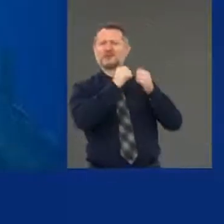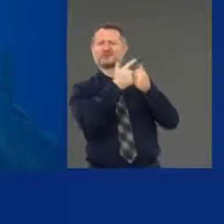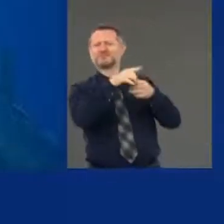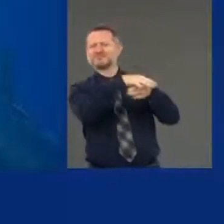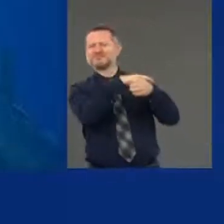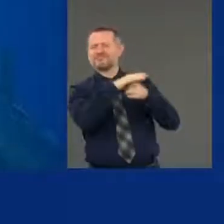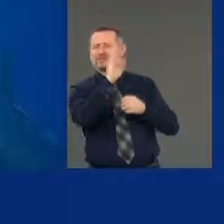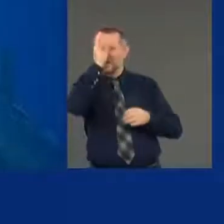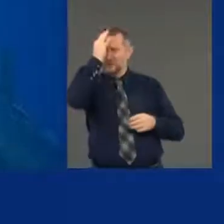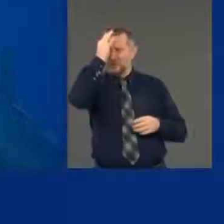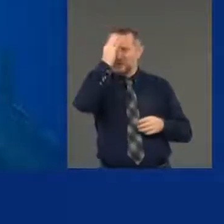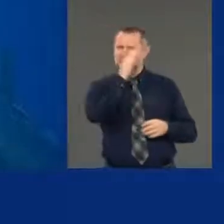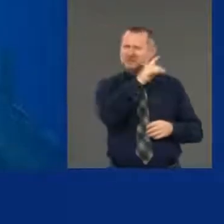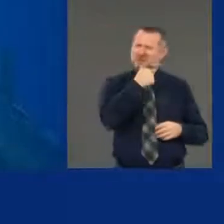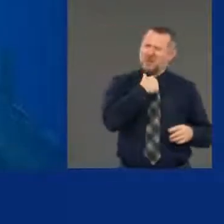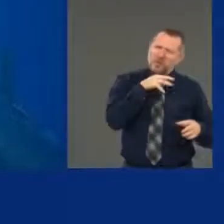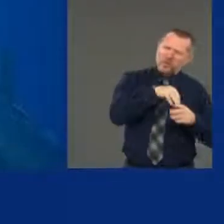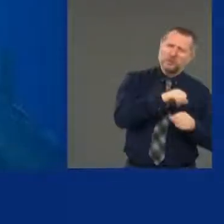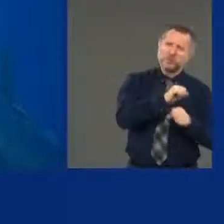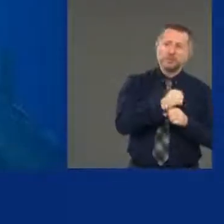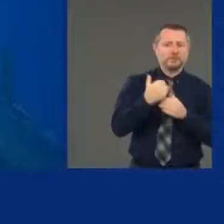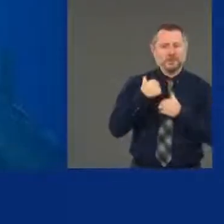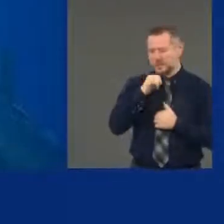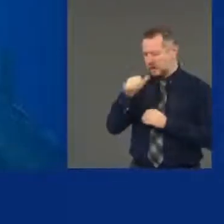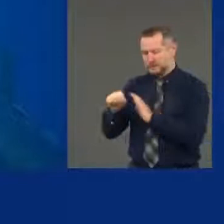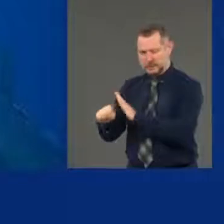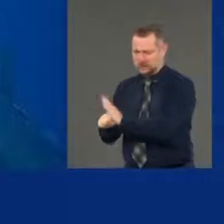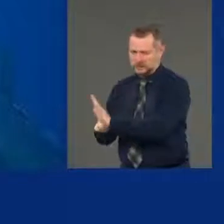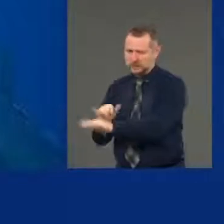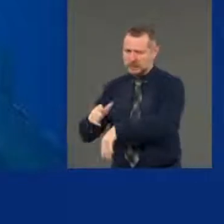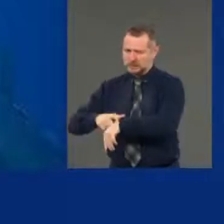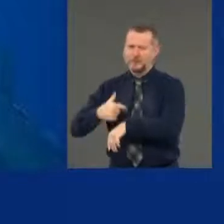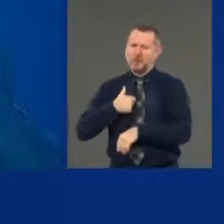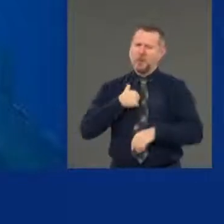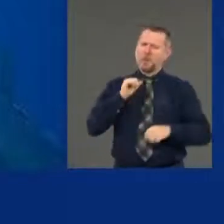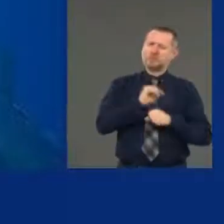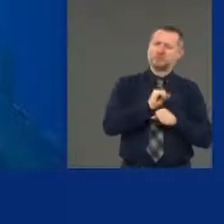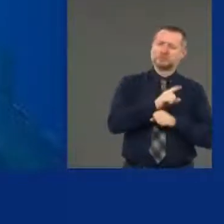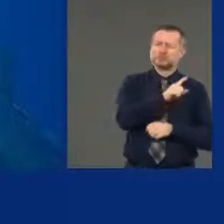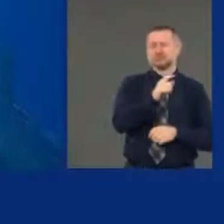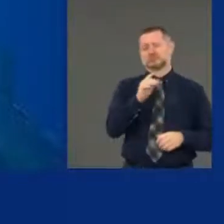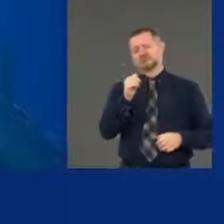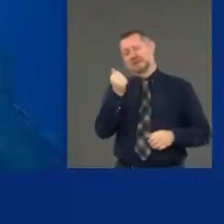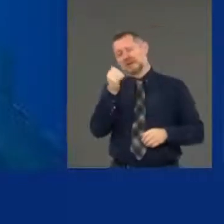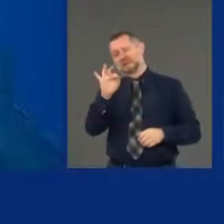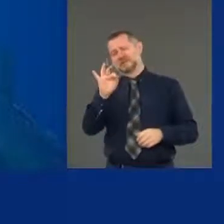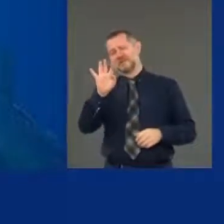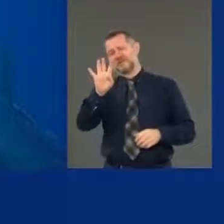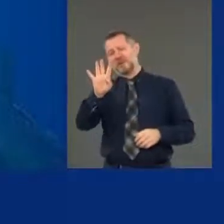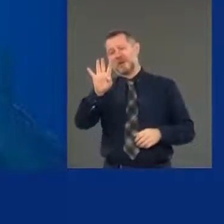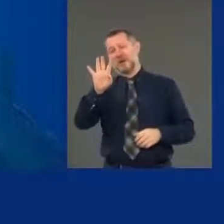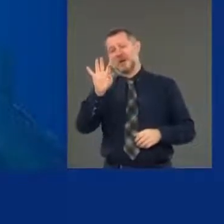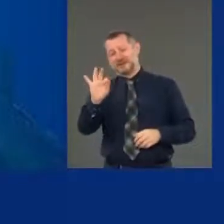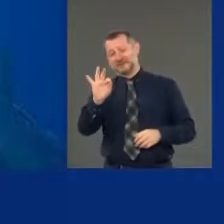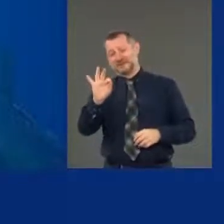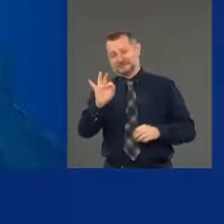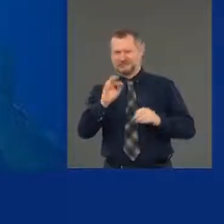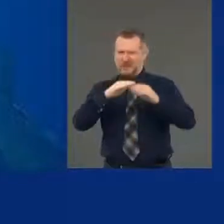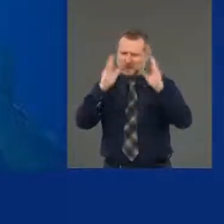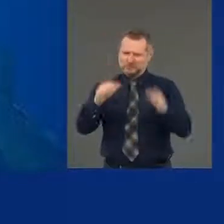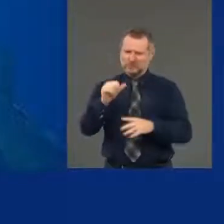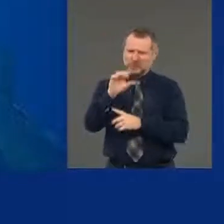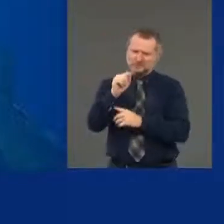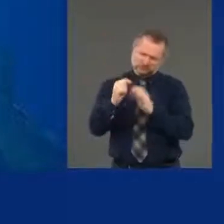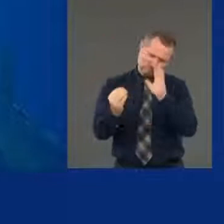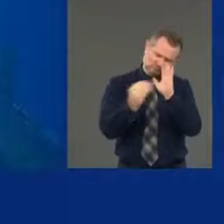Not state, not local. 1949 Housing Act. For this nation, safe, clean, decent housing